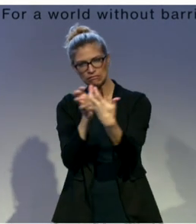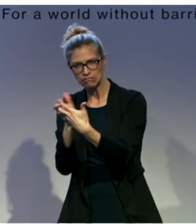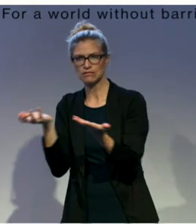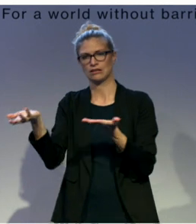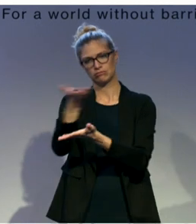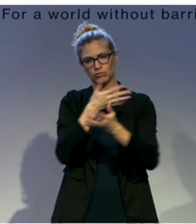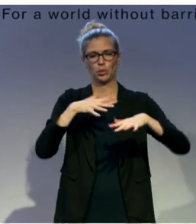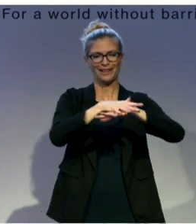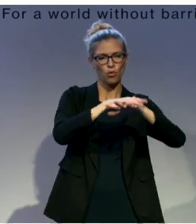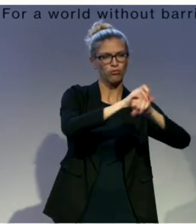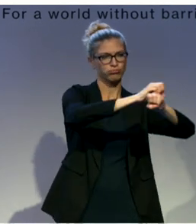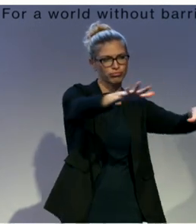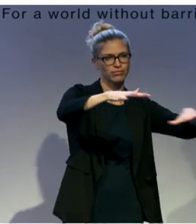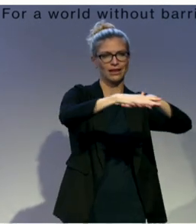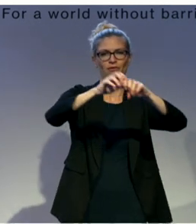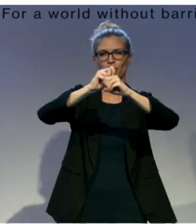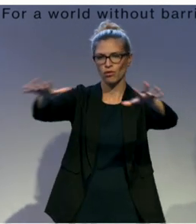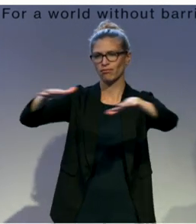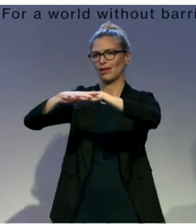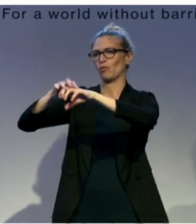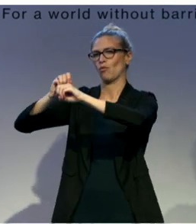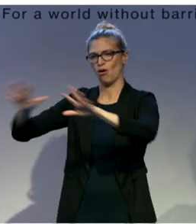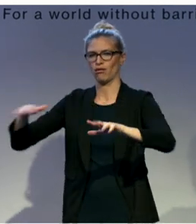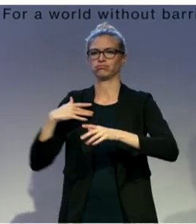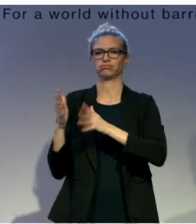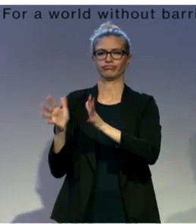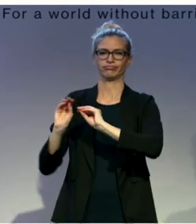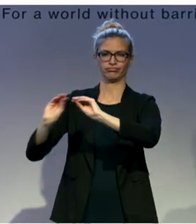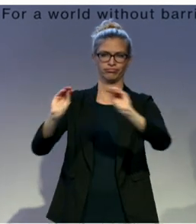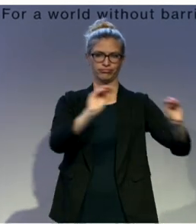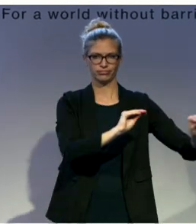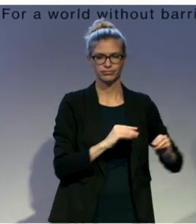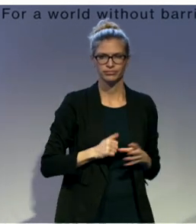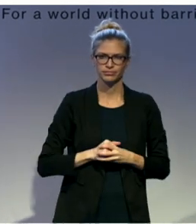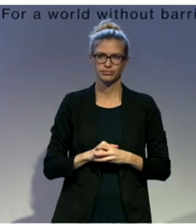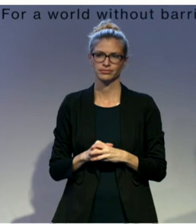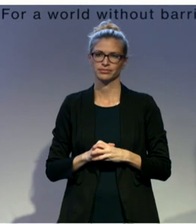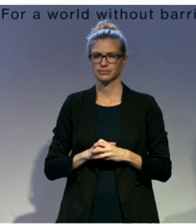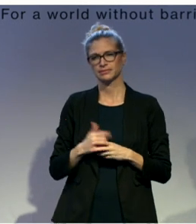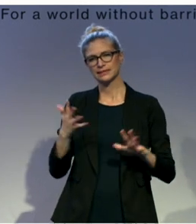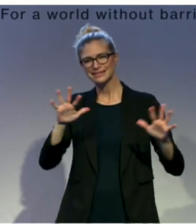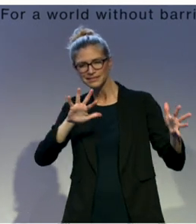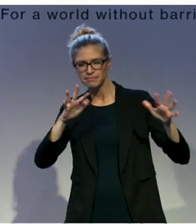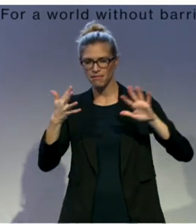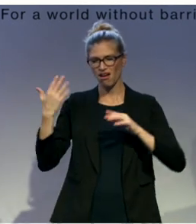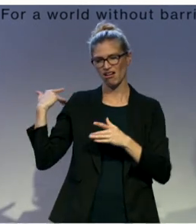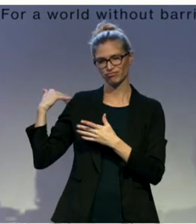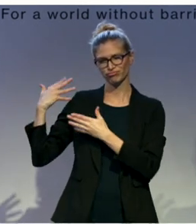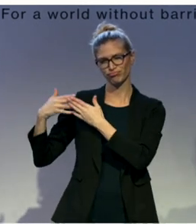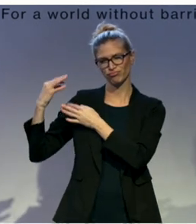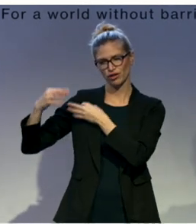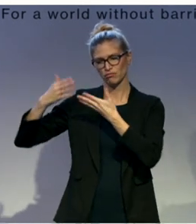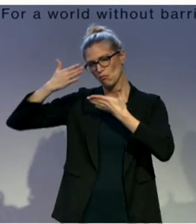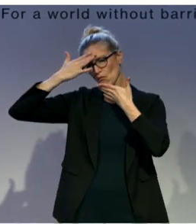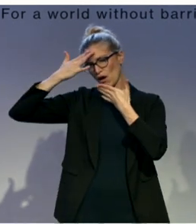Since then, as I noted, we've also gone through a similar process of development of an electoral sign language lexicon in Morocco and are working towards